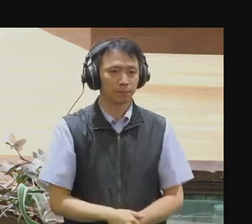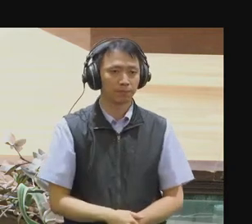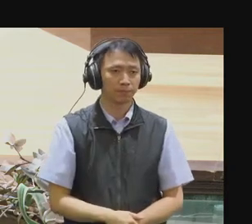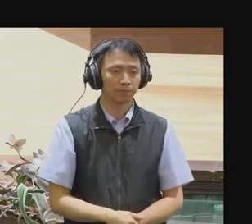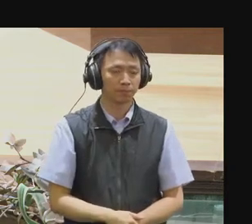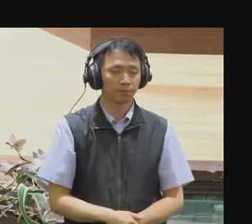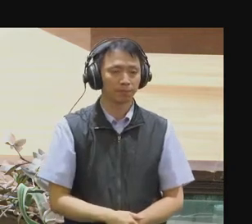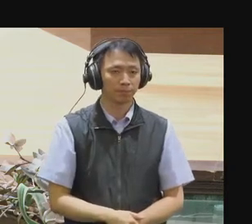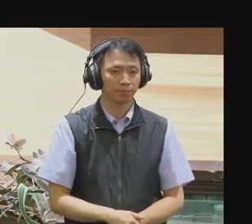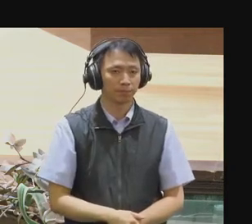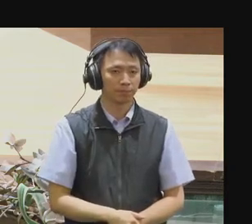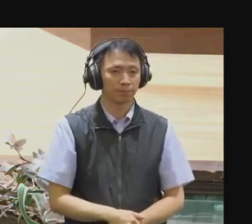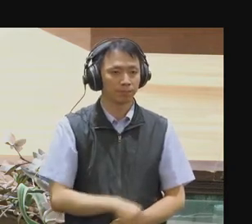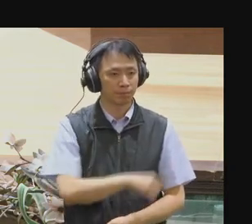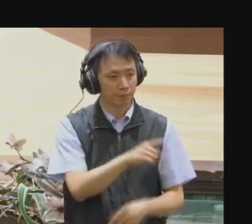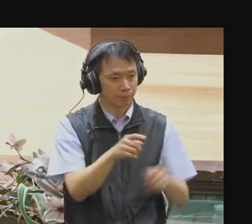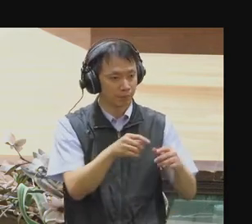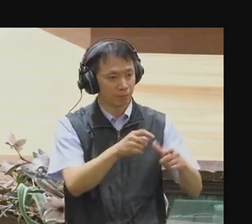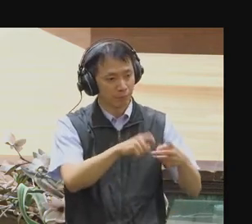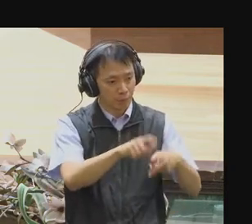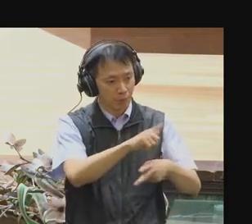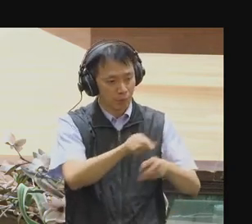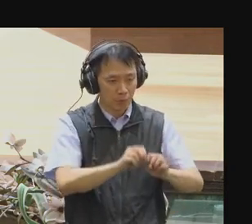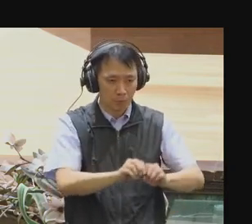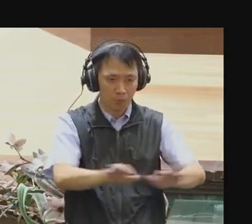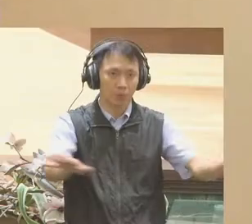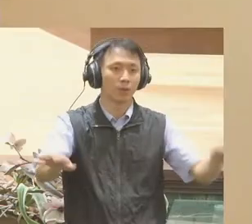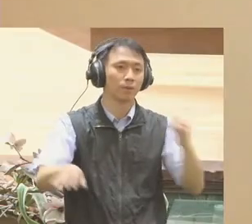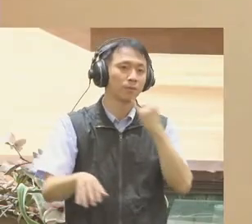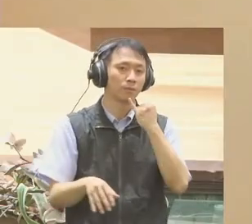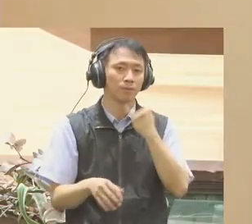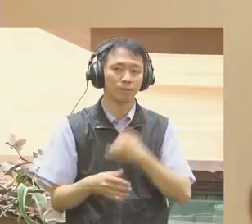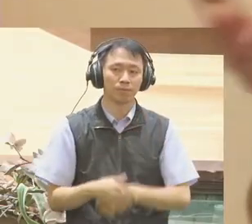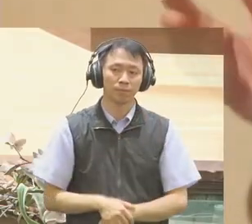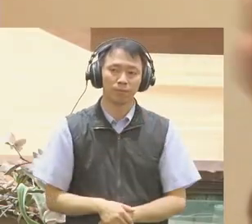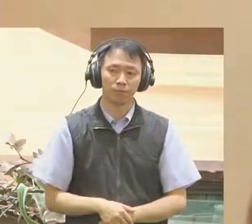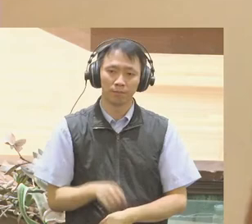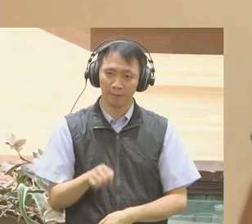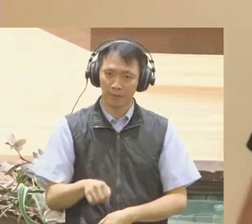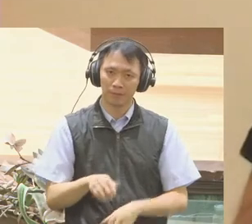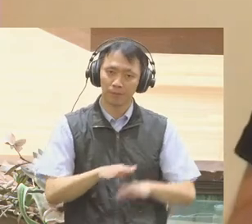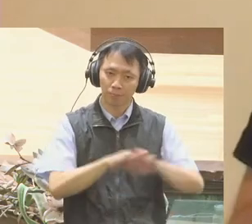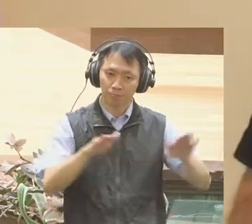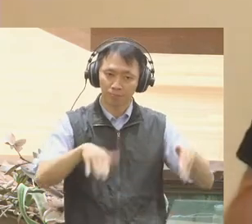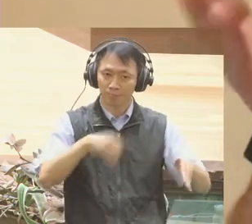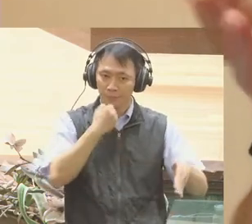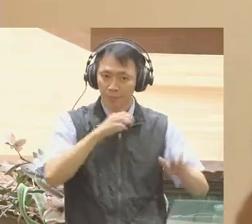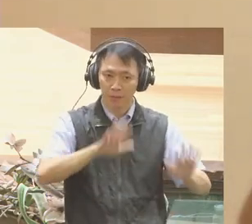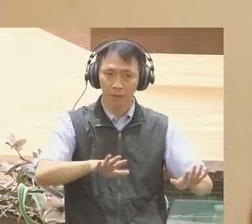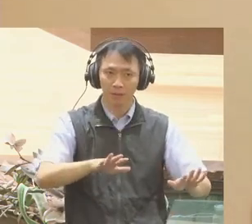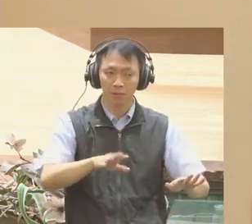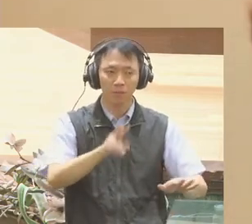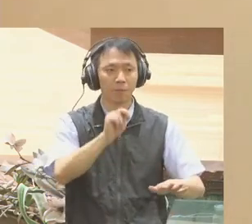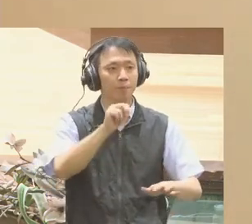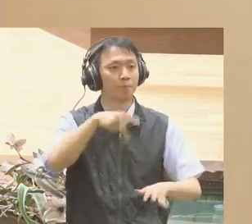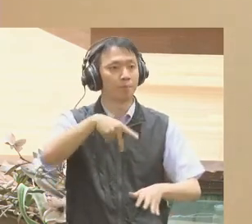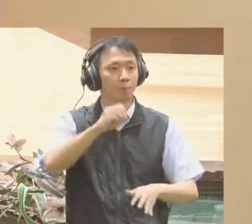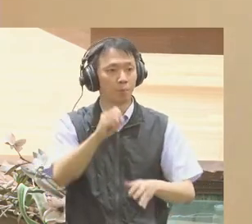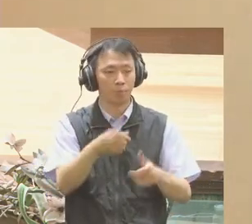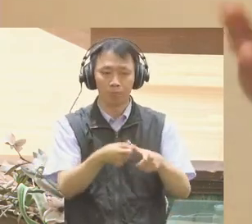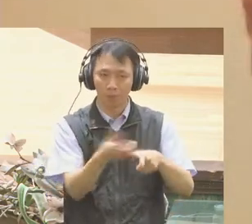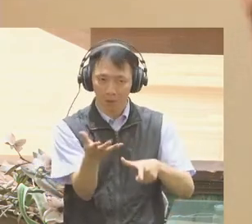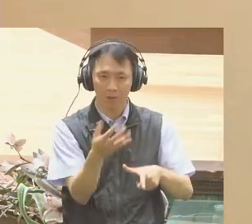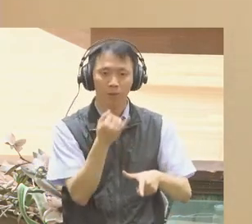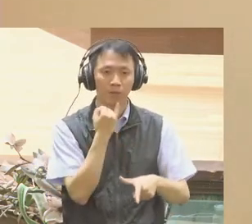Pol.is, as the main hosted instance of the Polis platform, is now open to nonprofit organizations of all kinds all over the world to